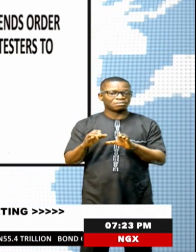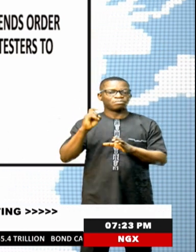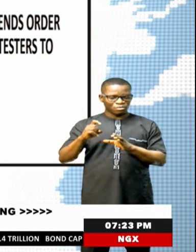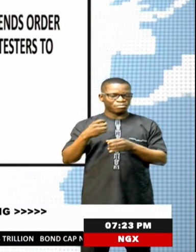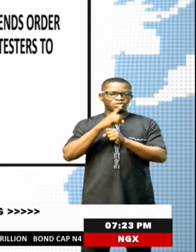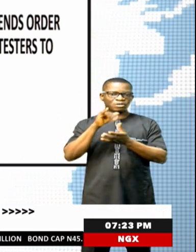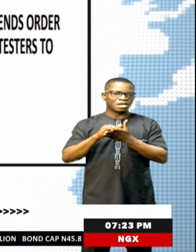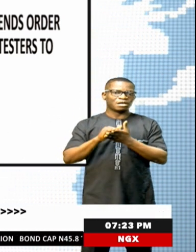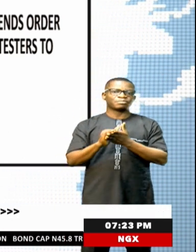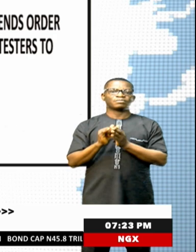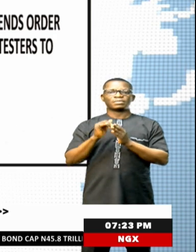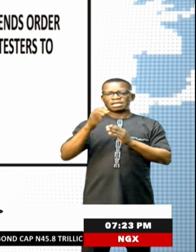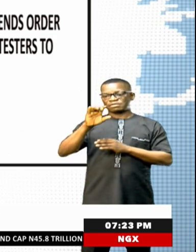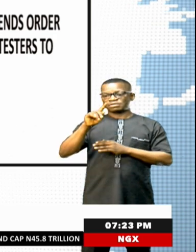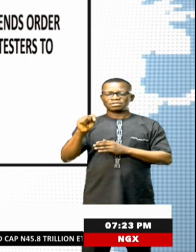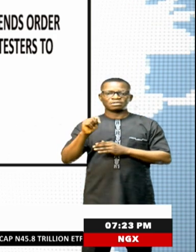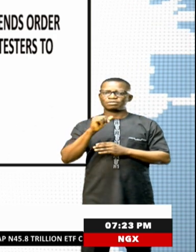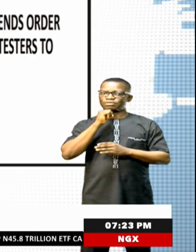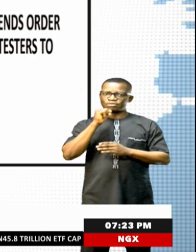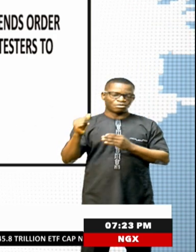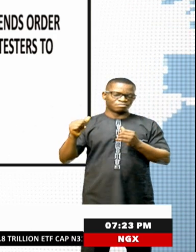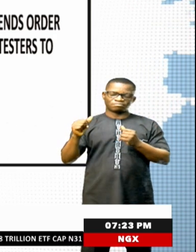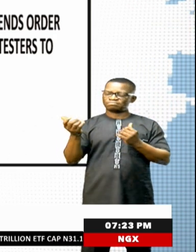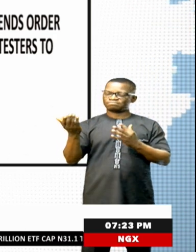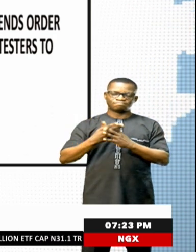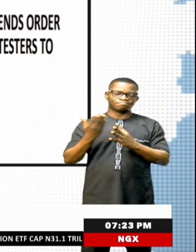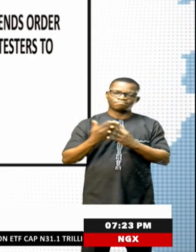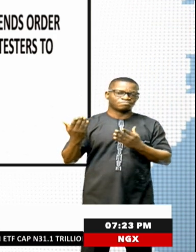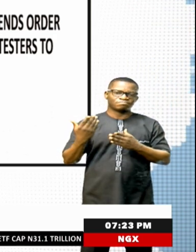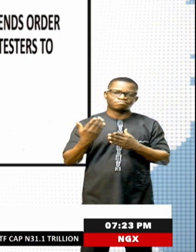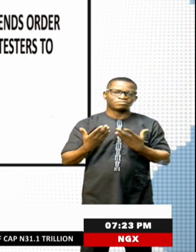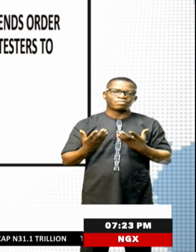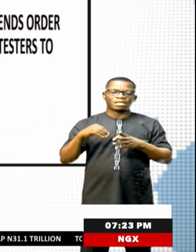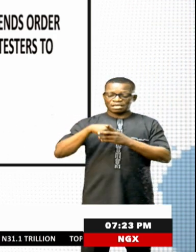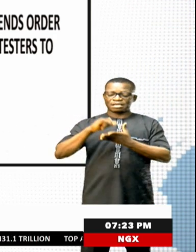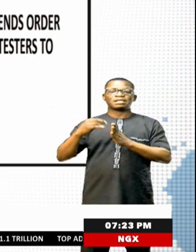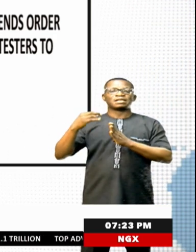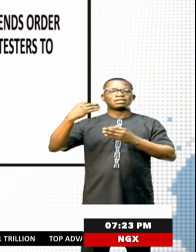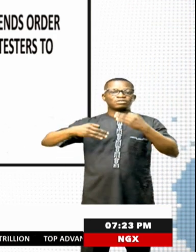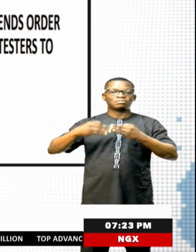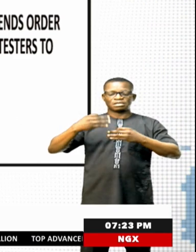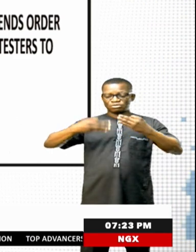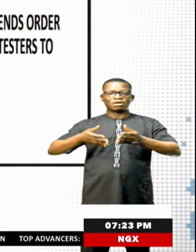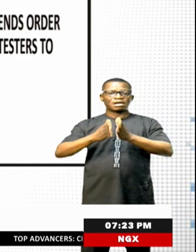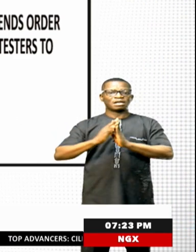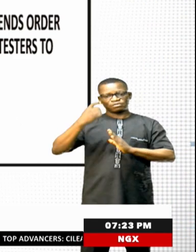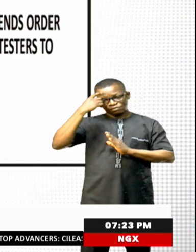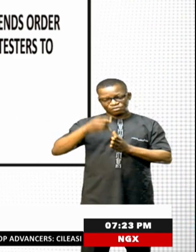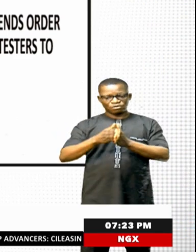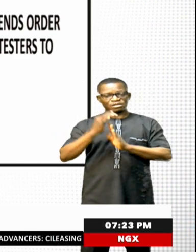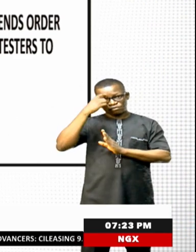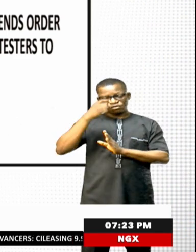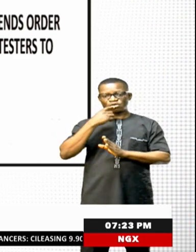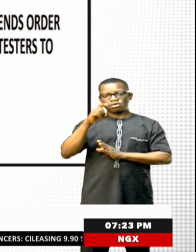the peace of the FCT was not unjustly disrupted. In a brief ruling, the judge granted the request and affirmed that the order